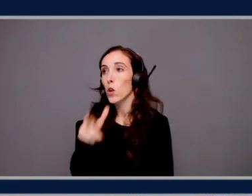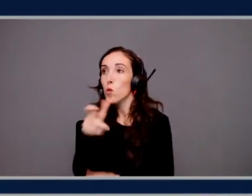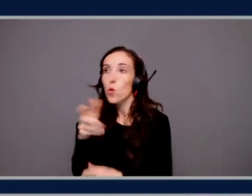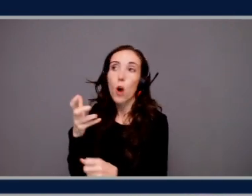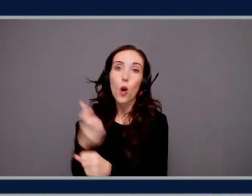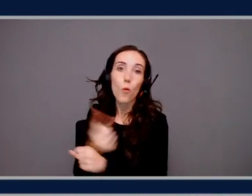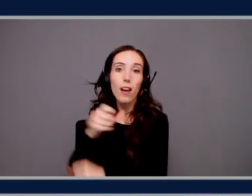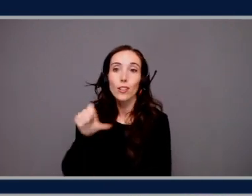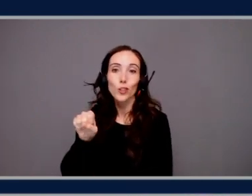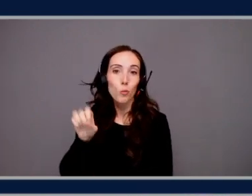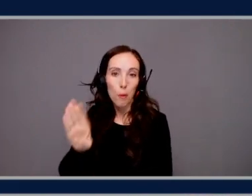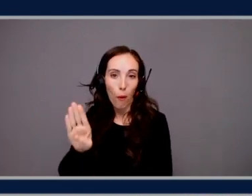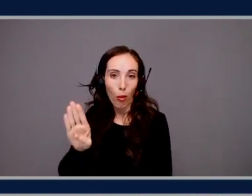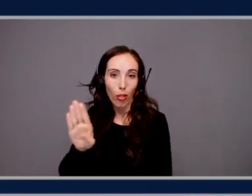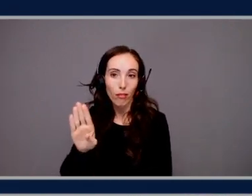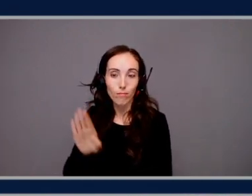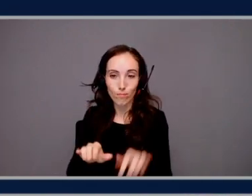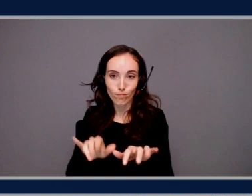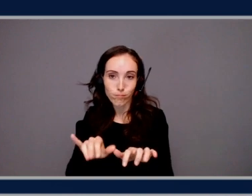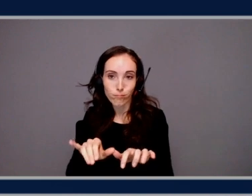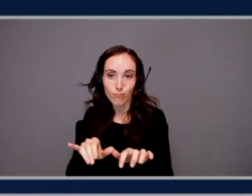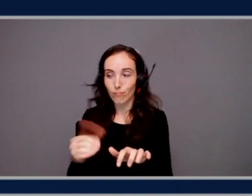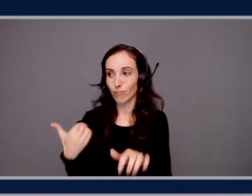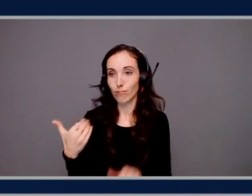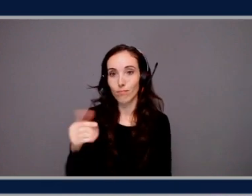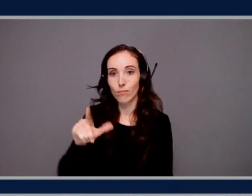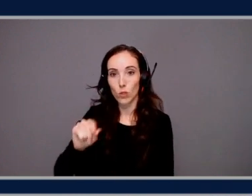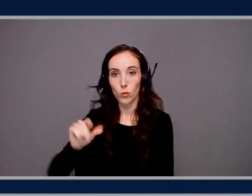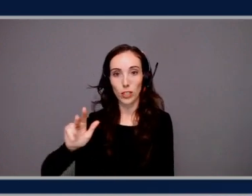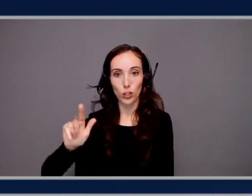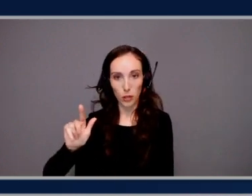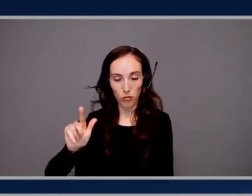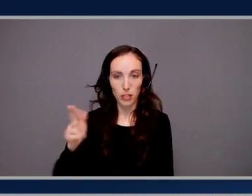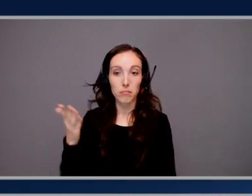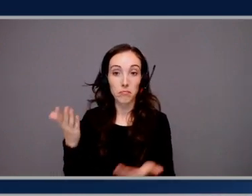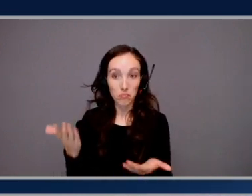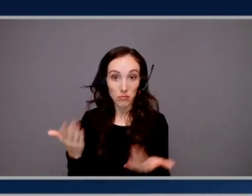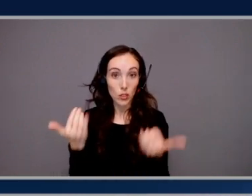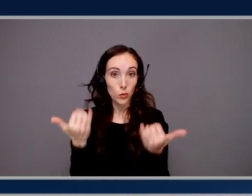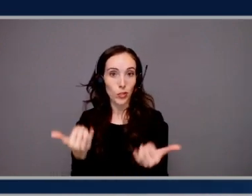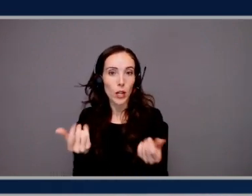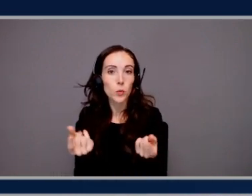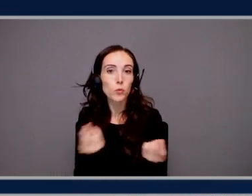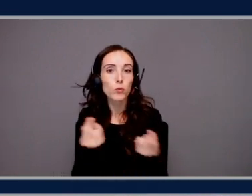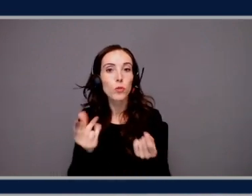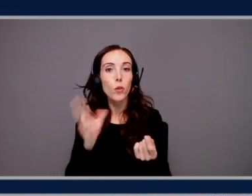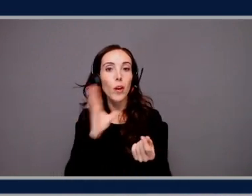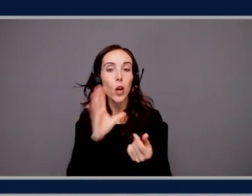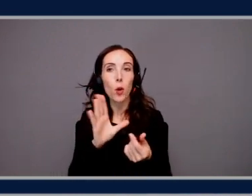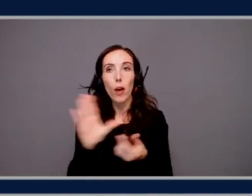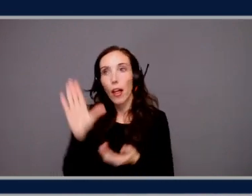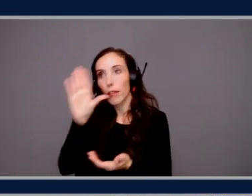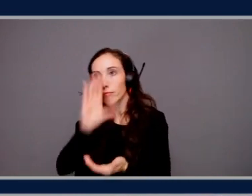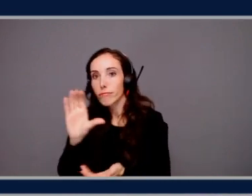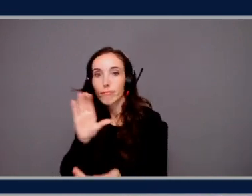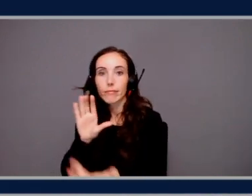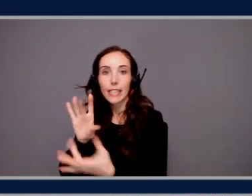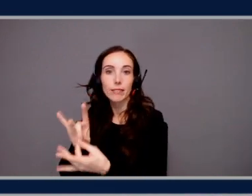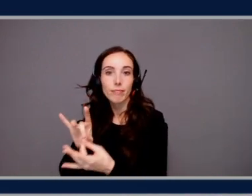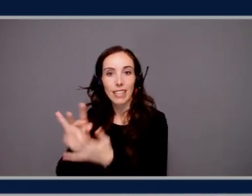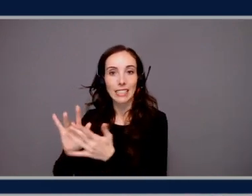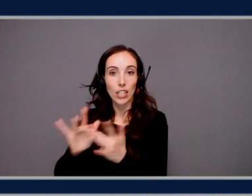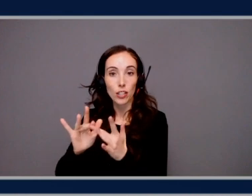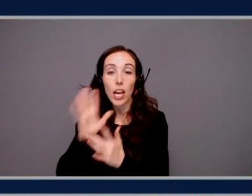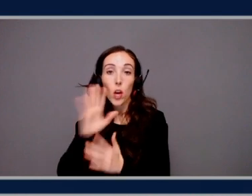in 2023? And what this is going to do is it's going to go on the Internet. It's going to first research the